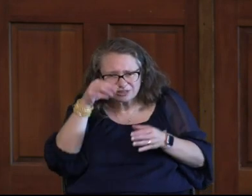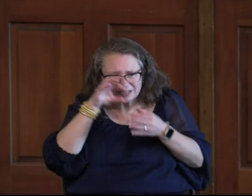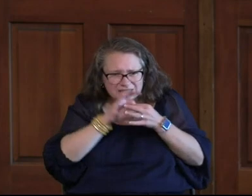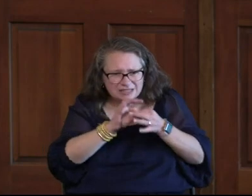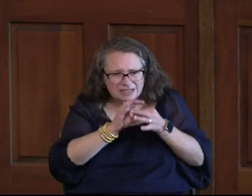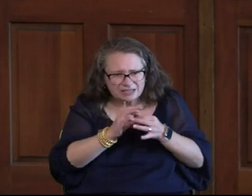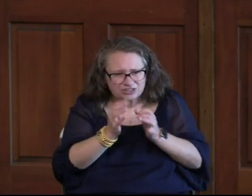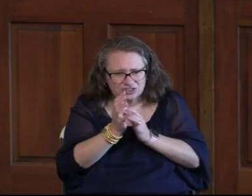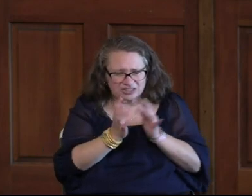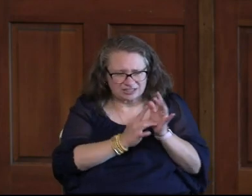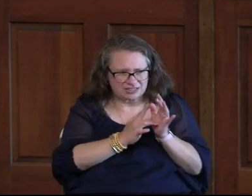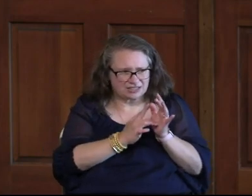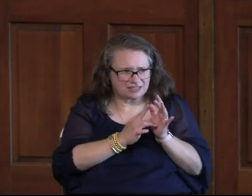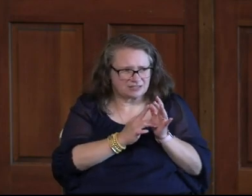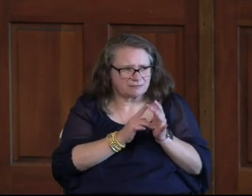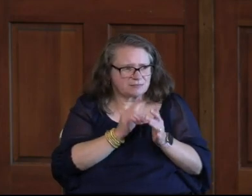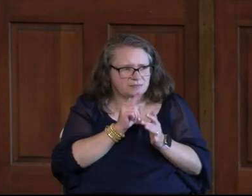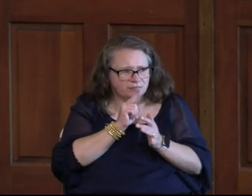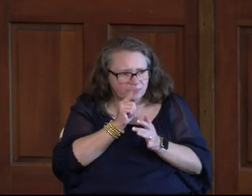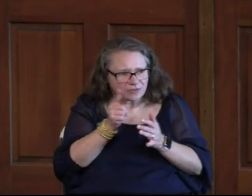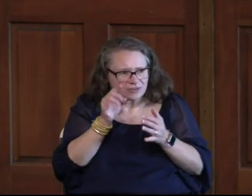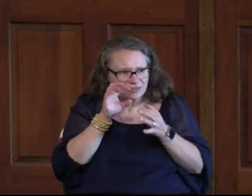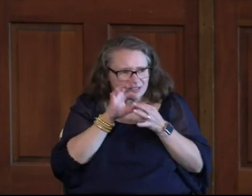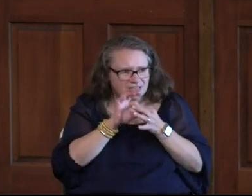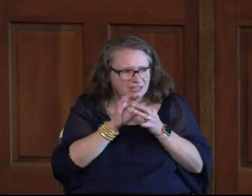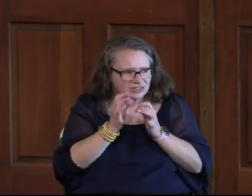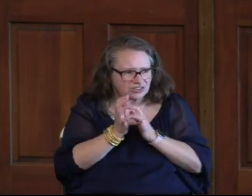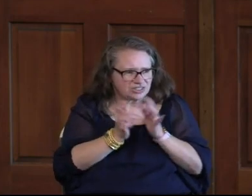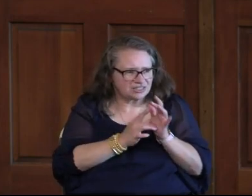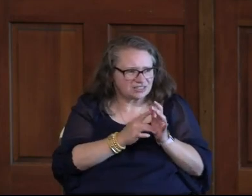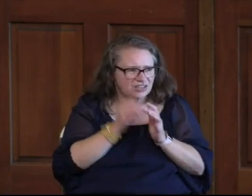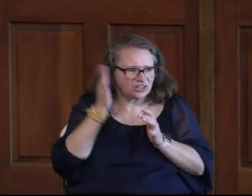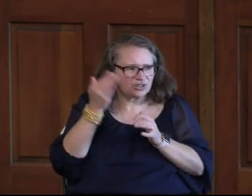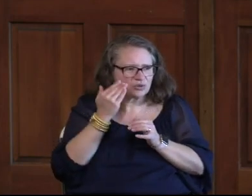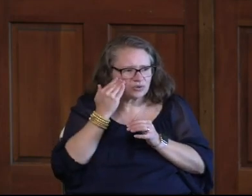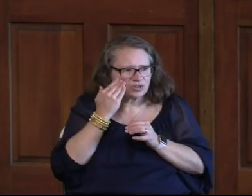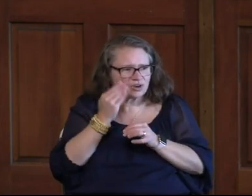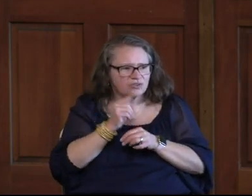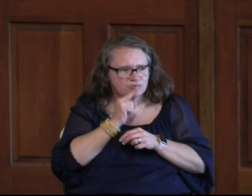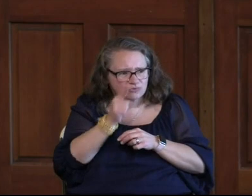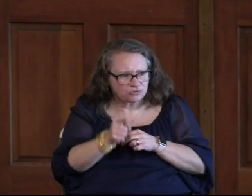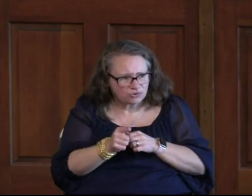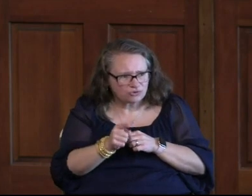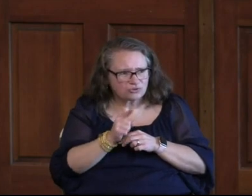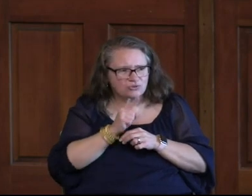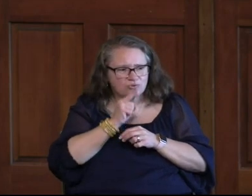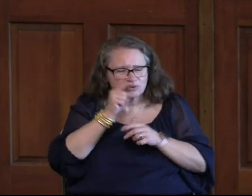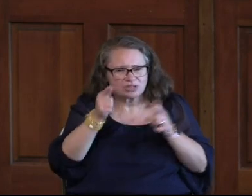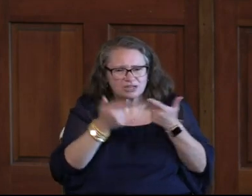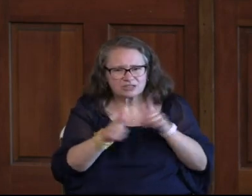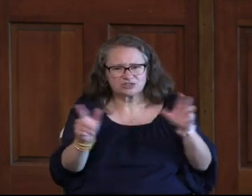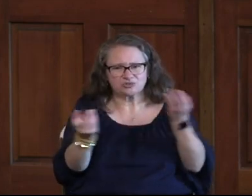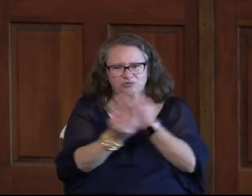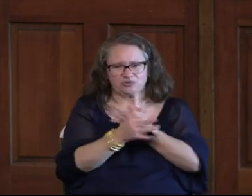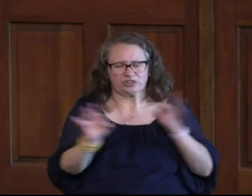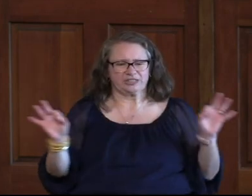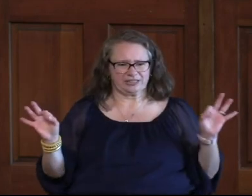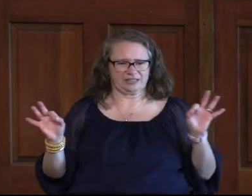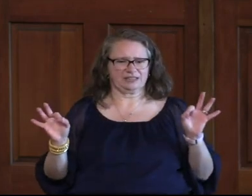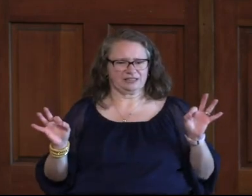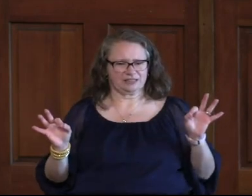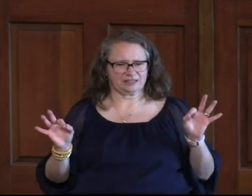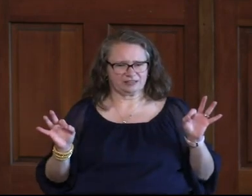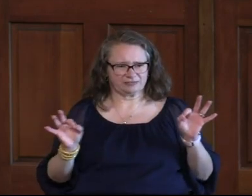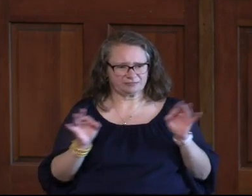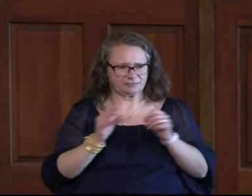Jesus The truth Is in Jesus Jesus Says You will Know the Truth And the Truth Will set You Free